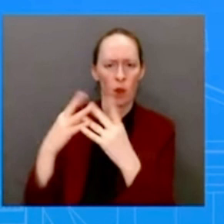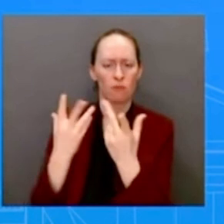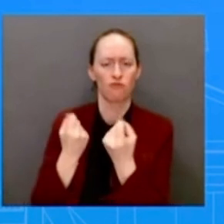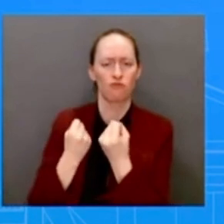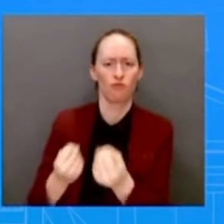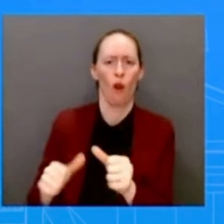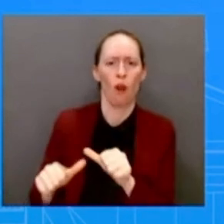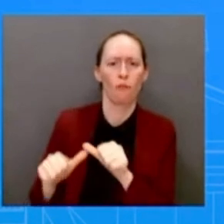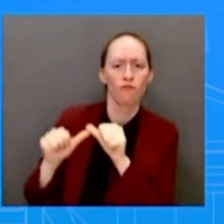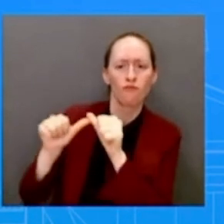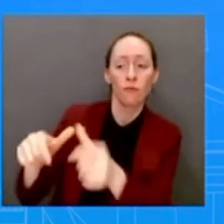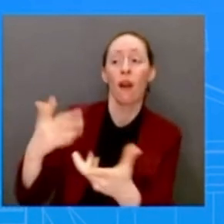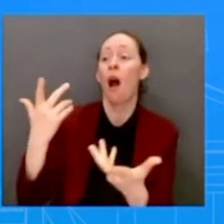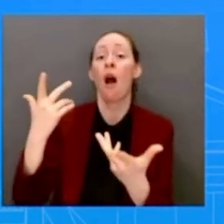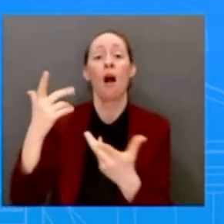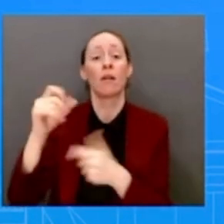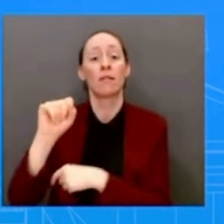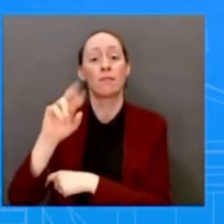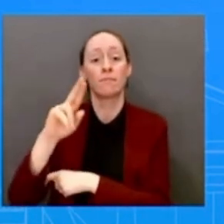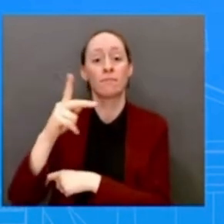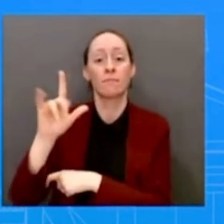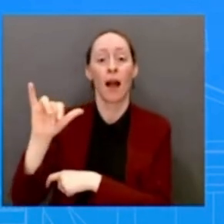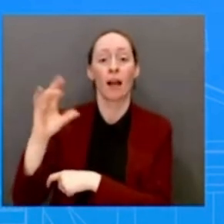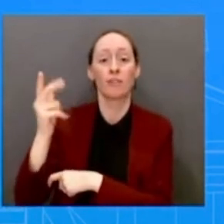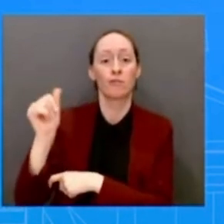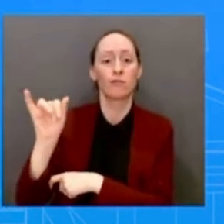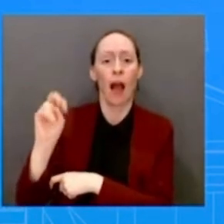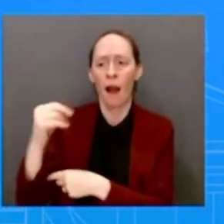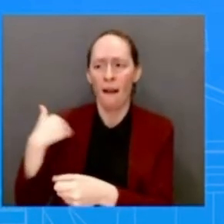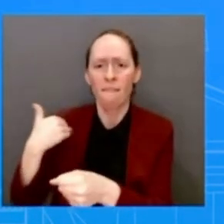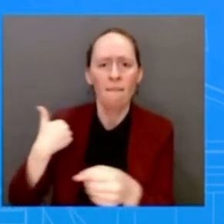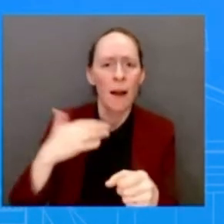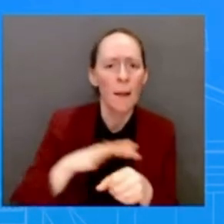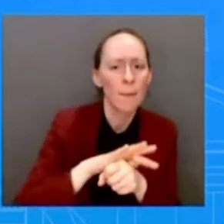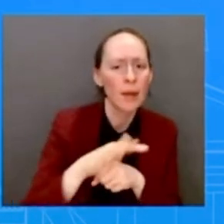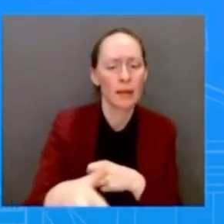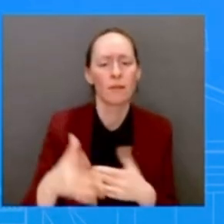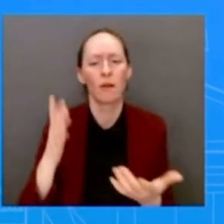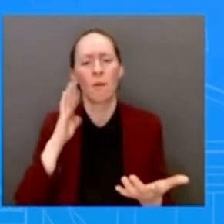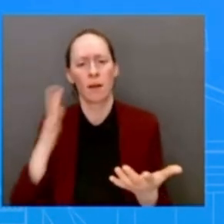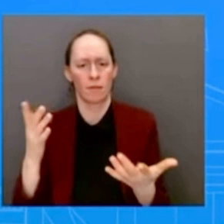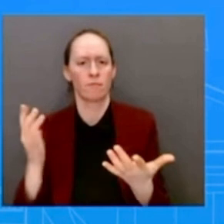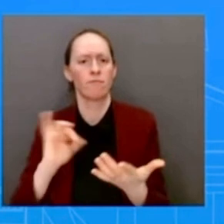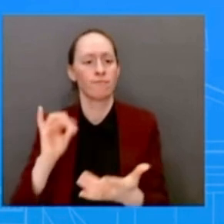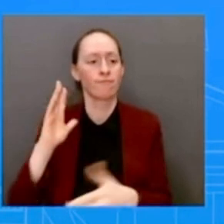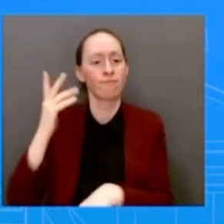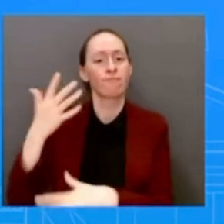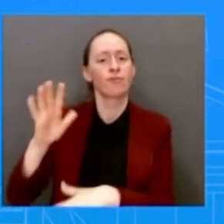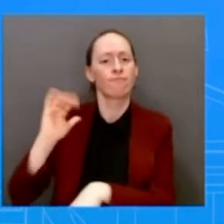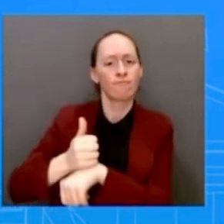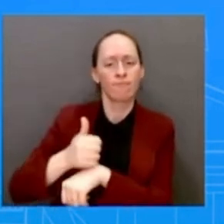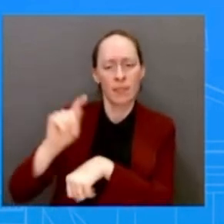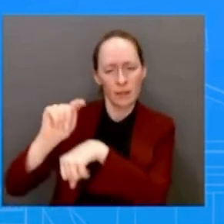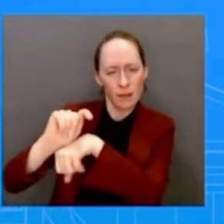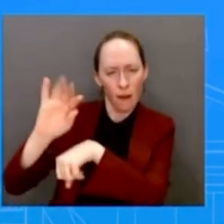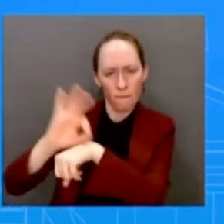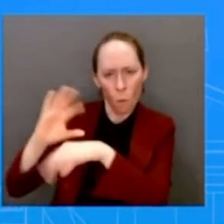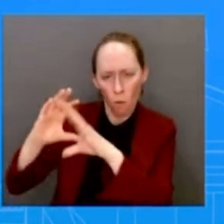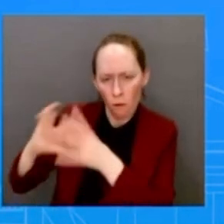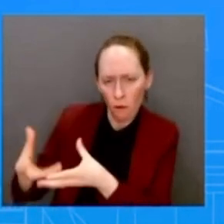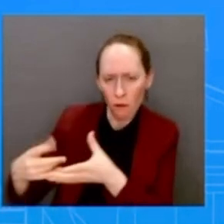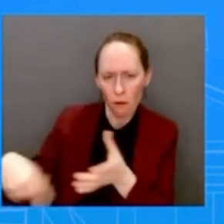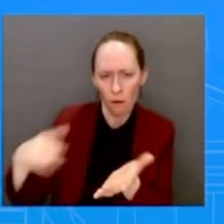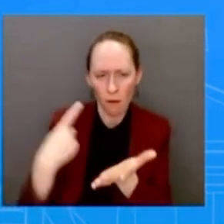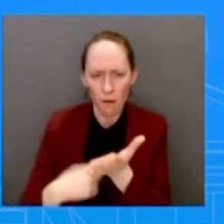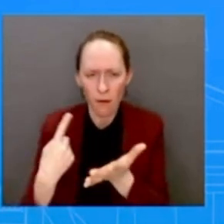Joint Task Force on Europe's Energy Security that they established one year ago, which has helped the EU reduce its independence or